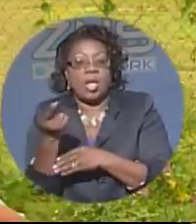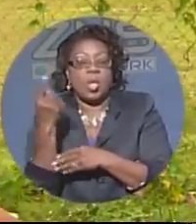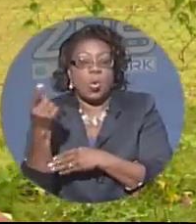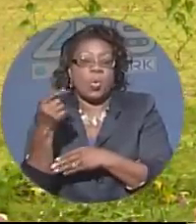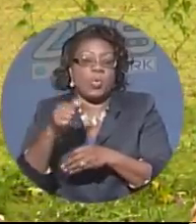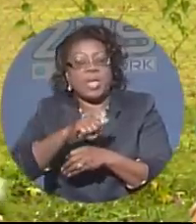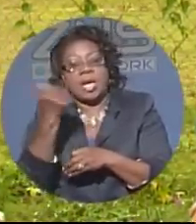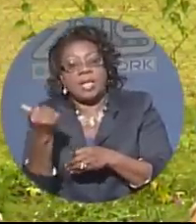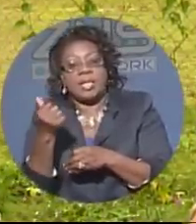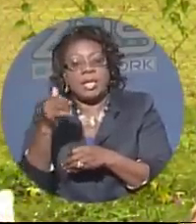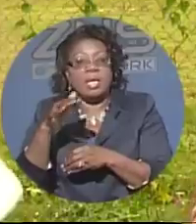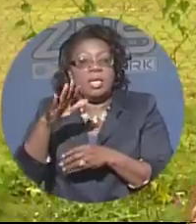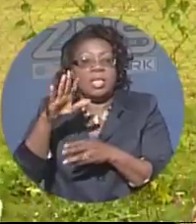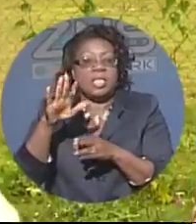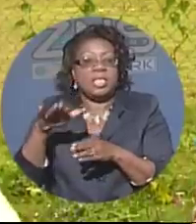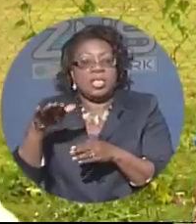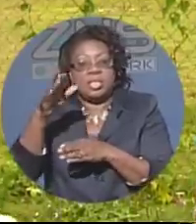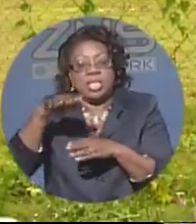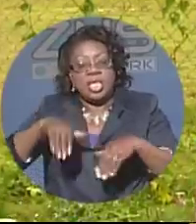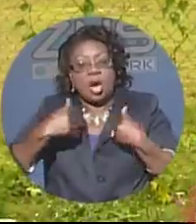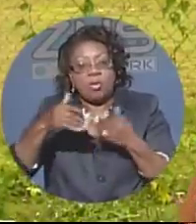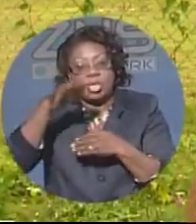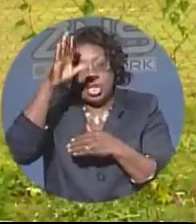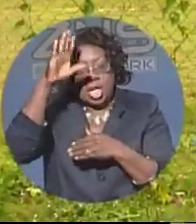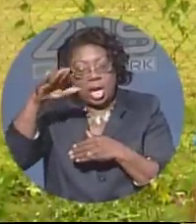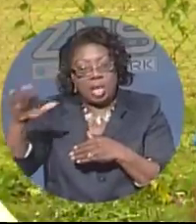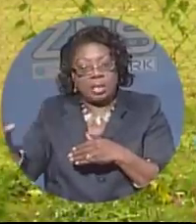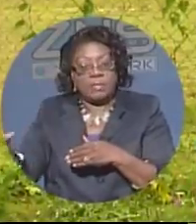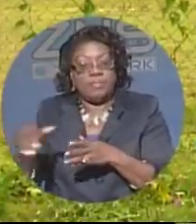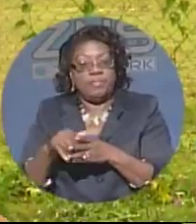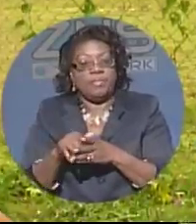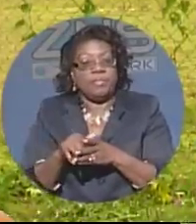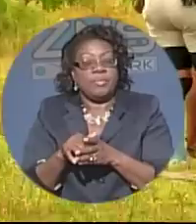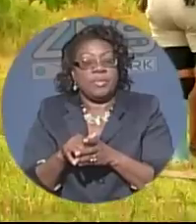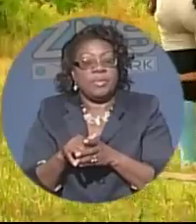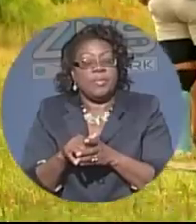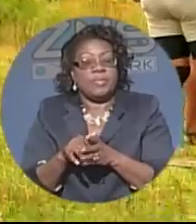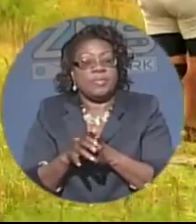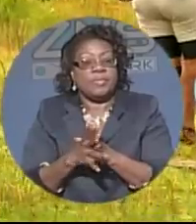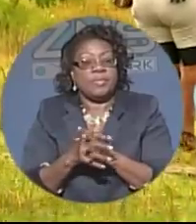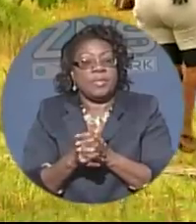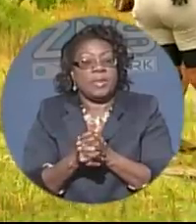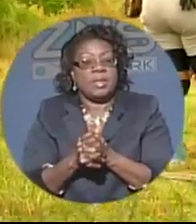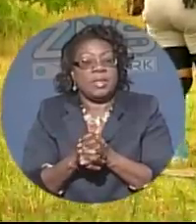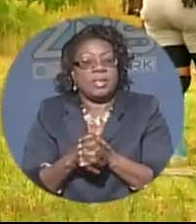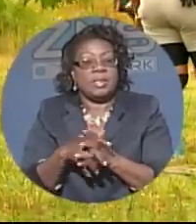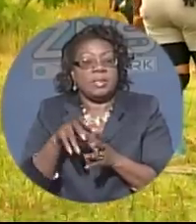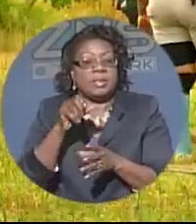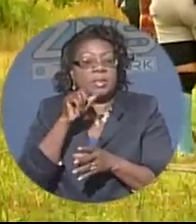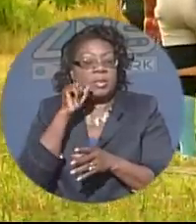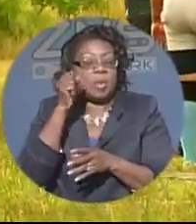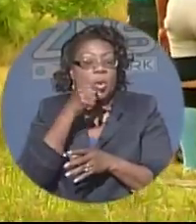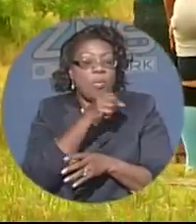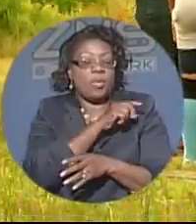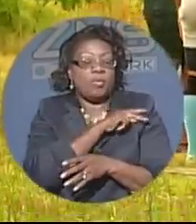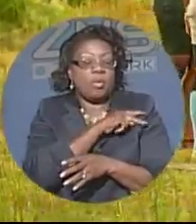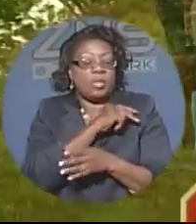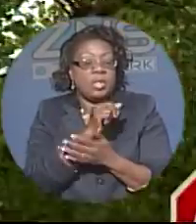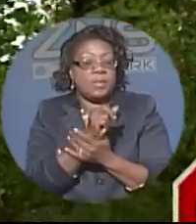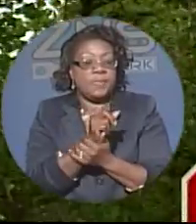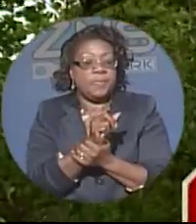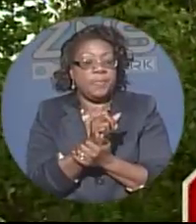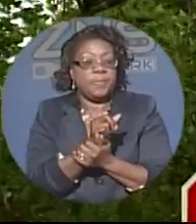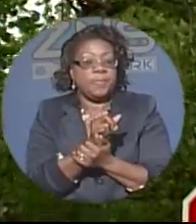with another young child. He only looks like about maybe a 9, 10 or 11 year old. It's very sad. I'm Opal Roach, ZNS News.